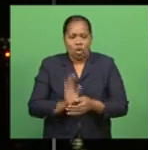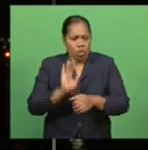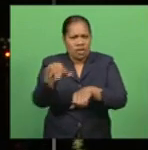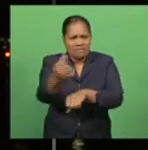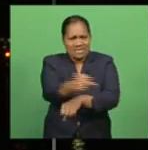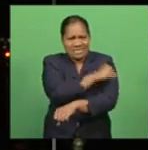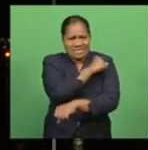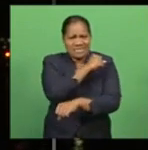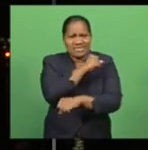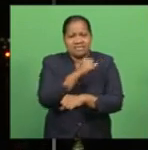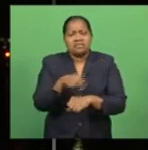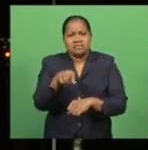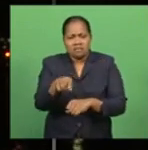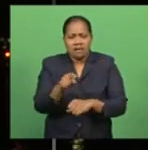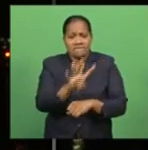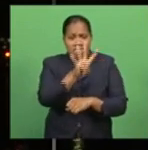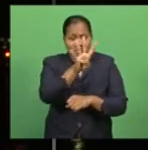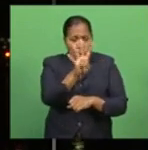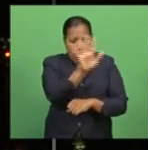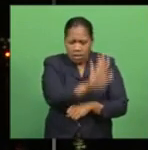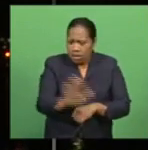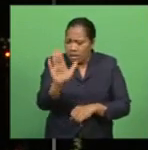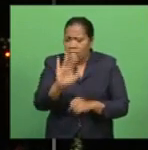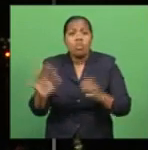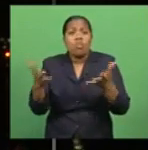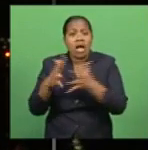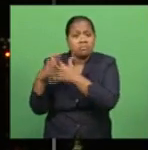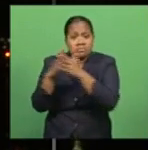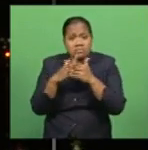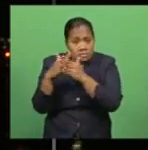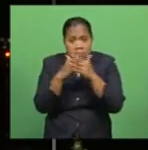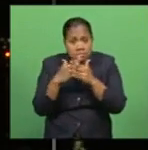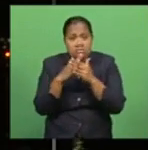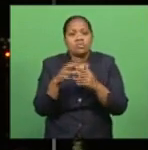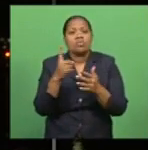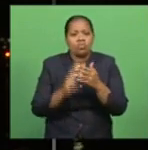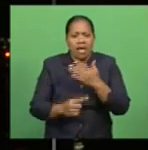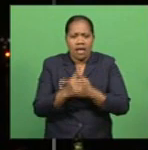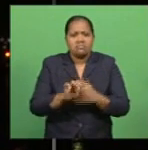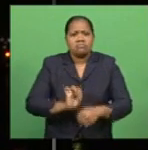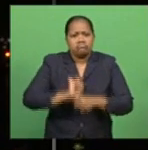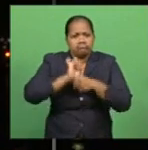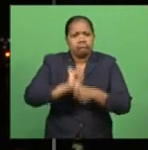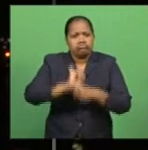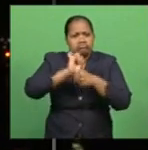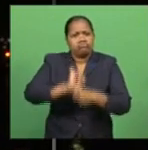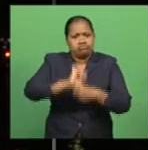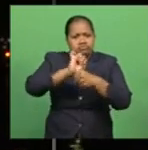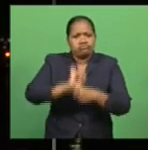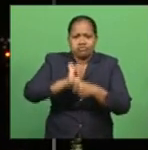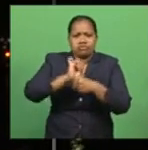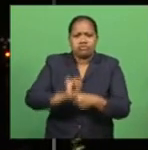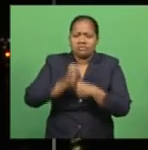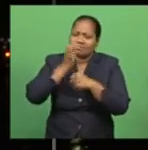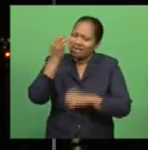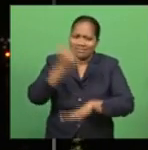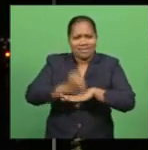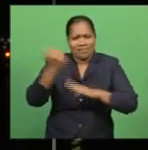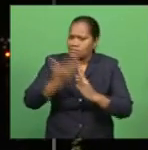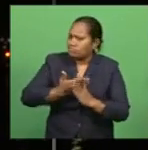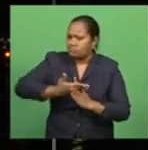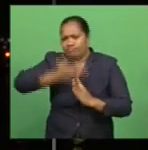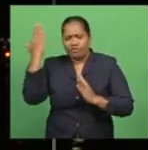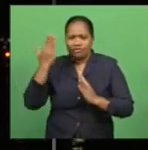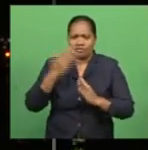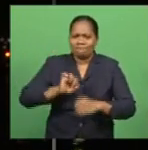protesters in four states in the U.S. are holding rallies, defying stay-at-home orders and demanding governors lift the lockdowns.